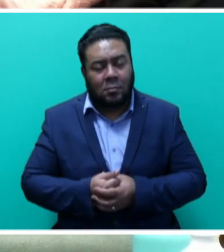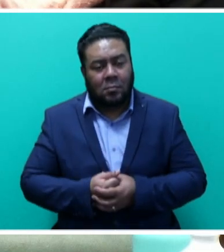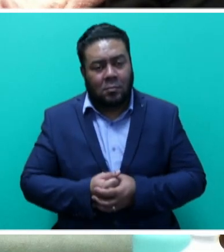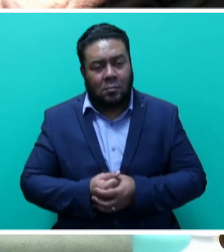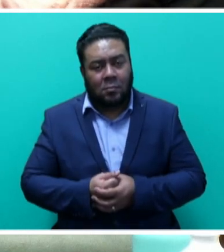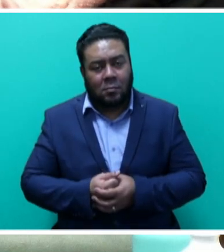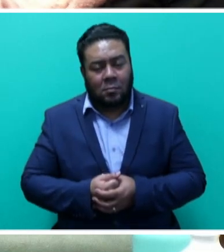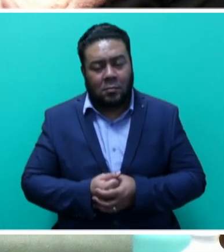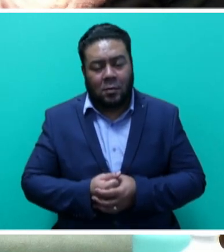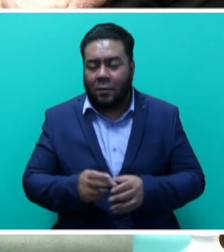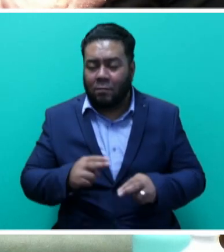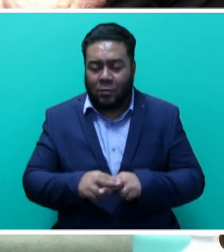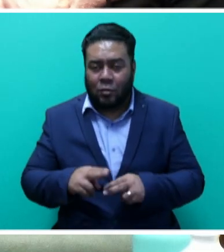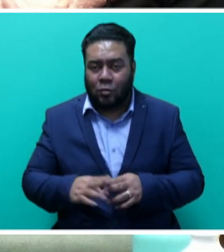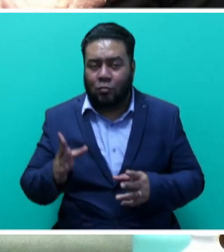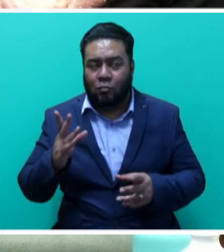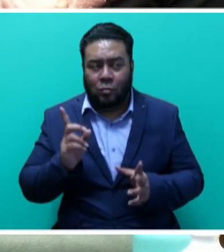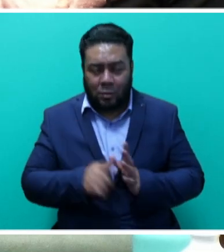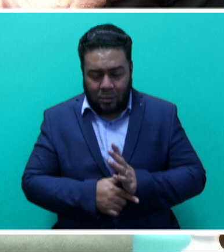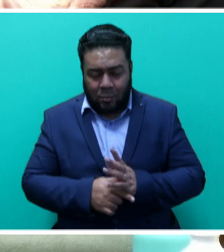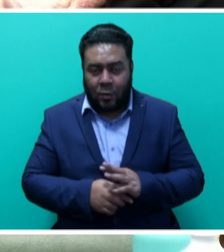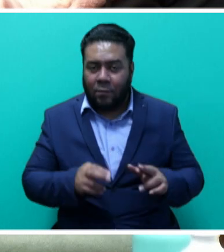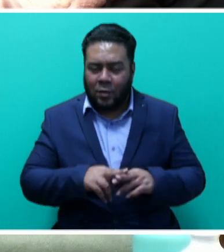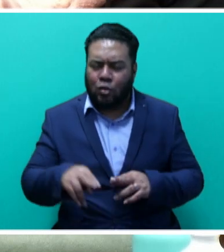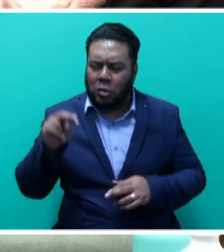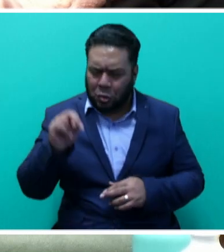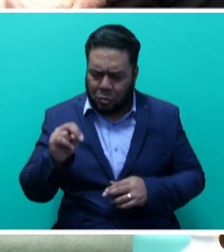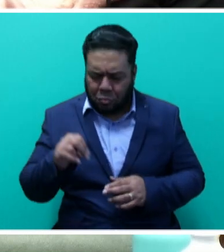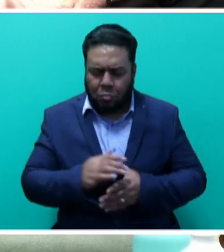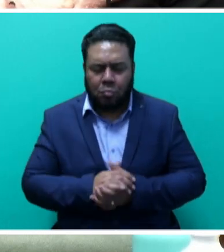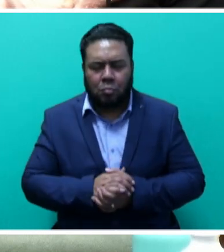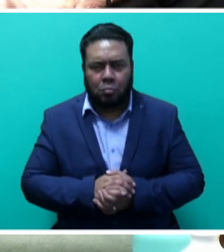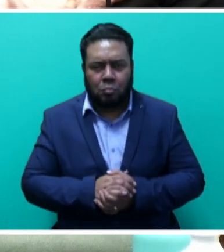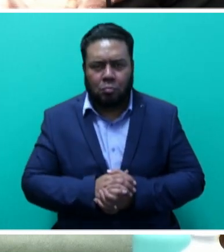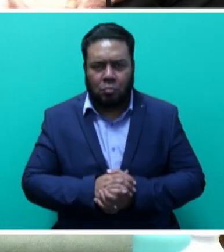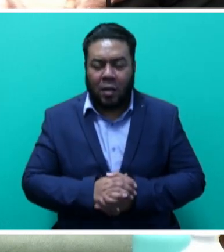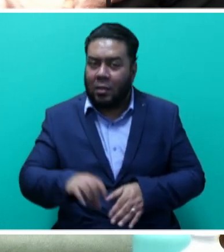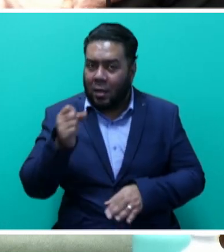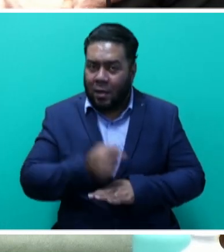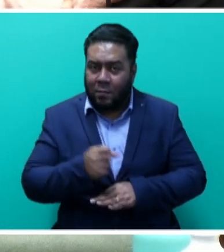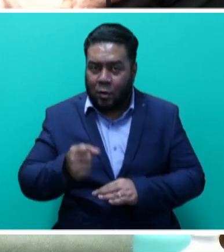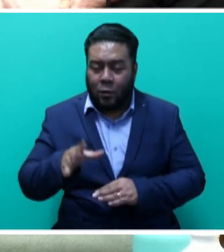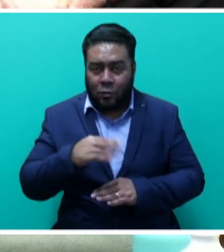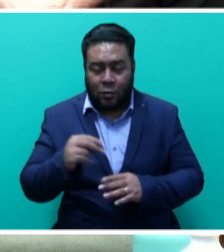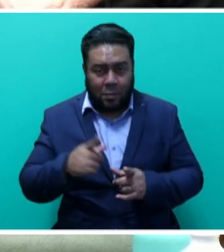to Fiji comes at a time when Fiji was in dire need. So, the government of Japan,